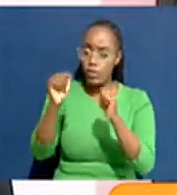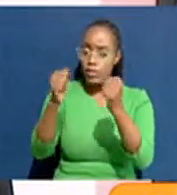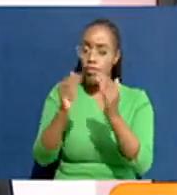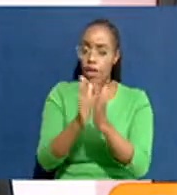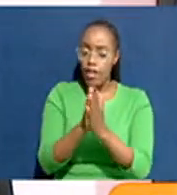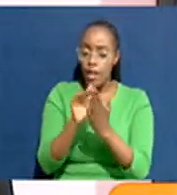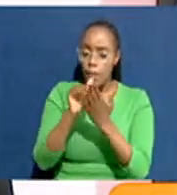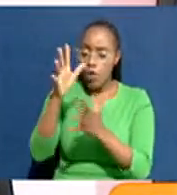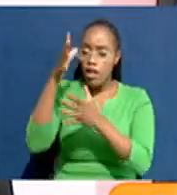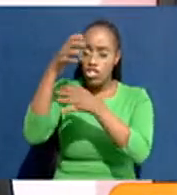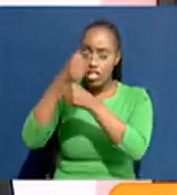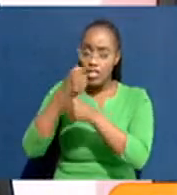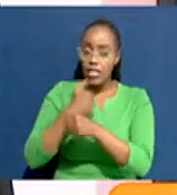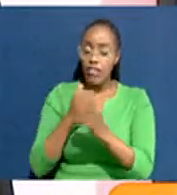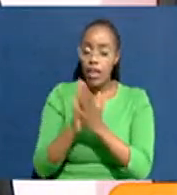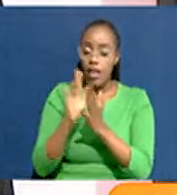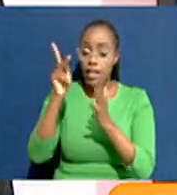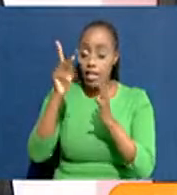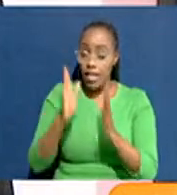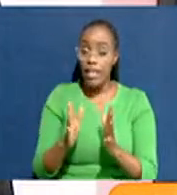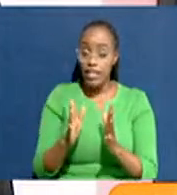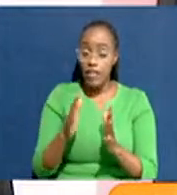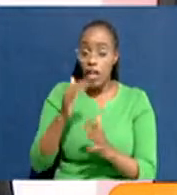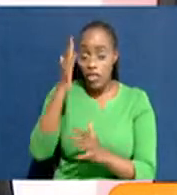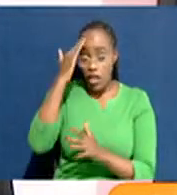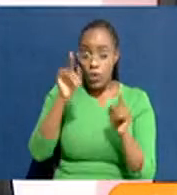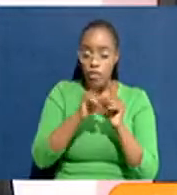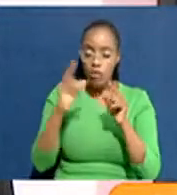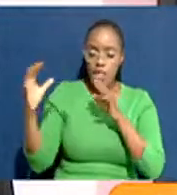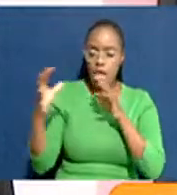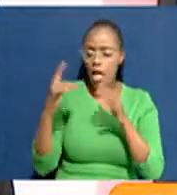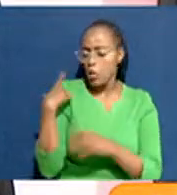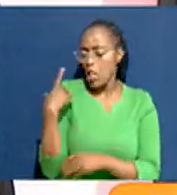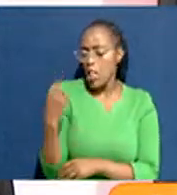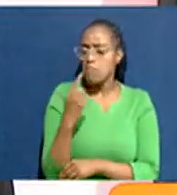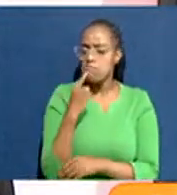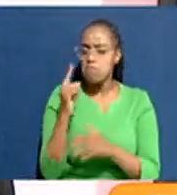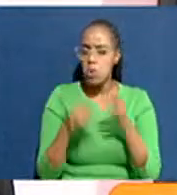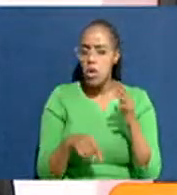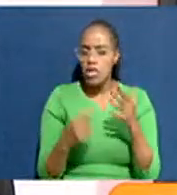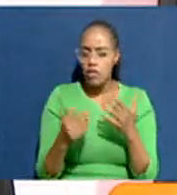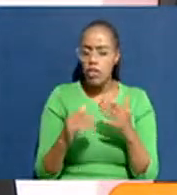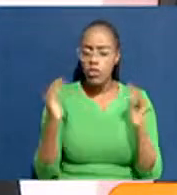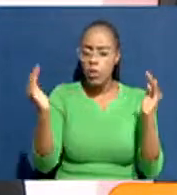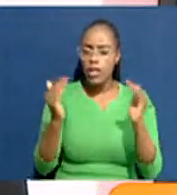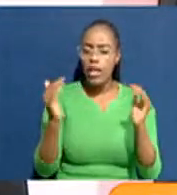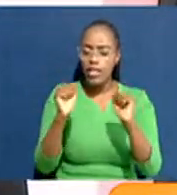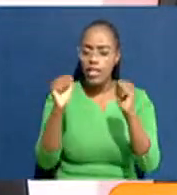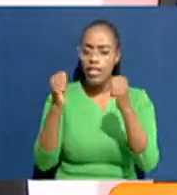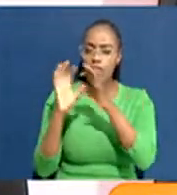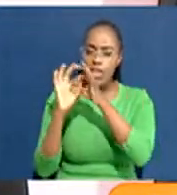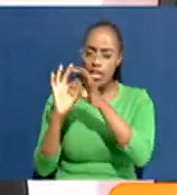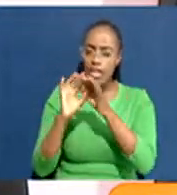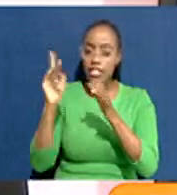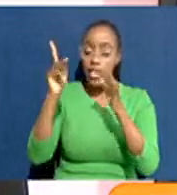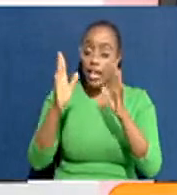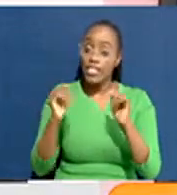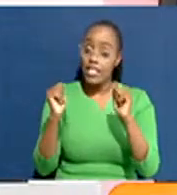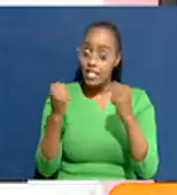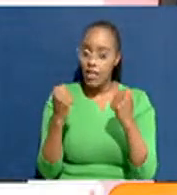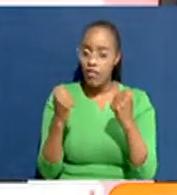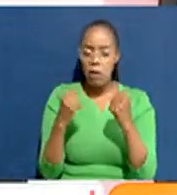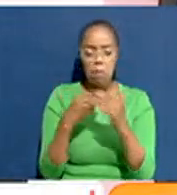are more trusted. And Kenyans are actually, you know, I had the argument the other day that it's to encourage a saving culture. Kenyans save,